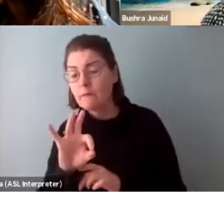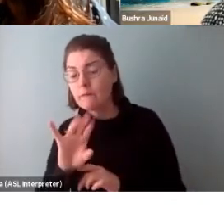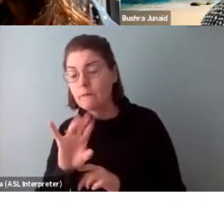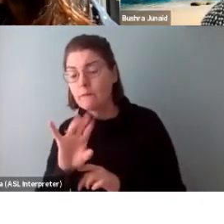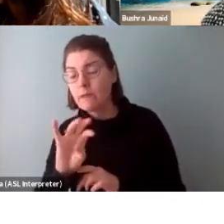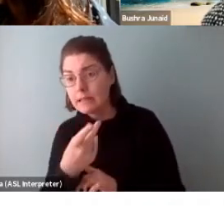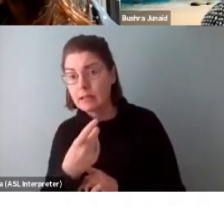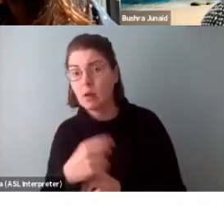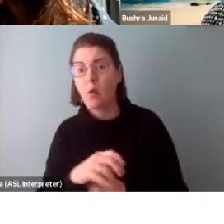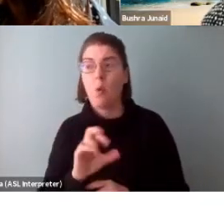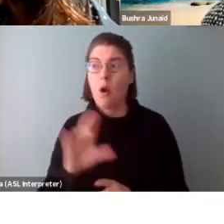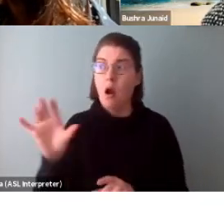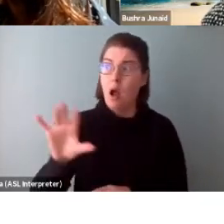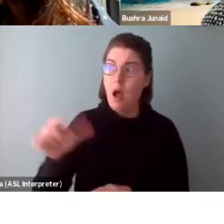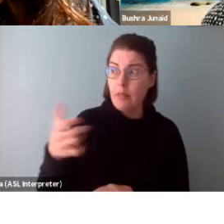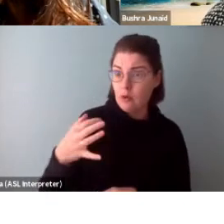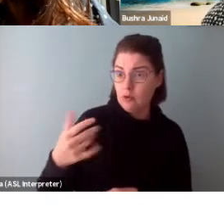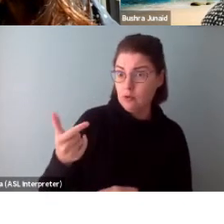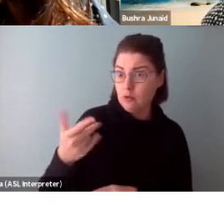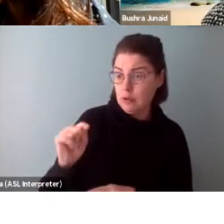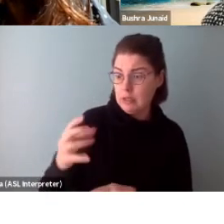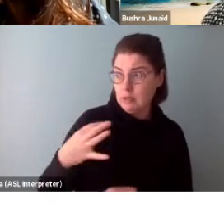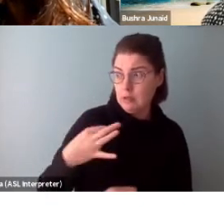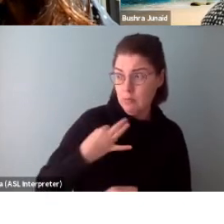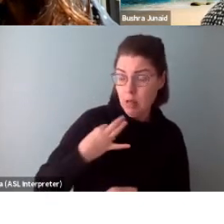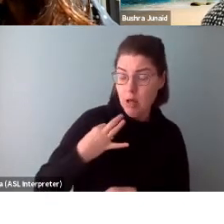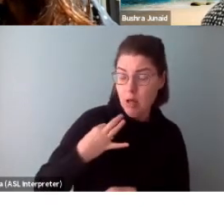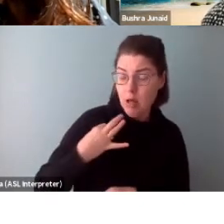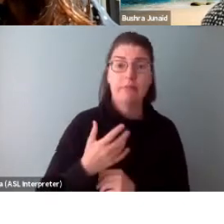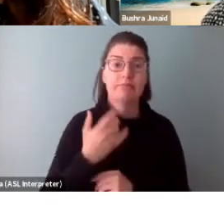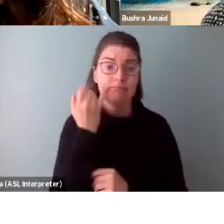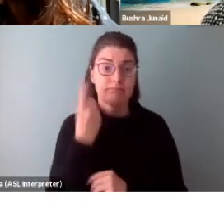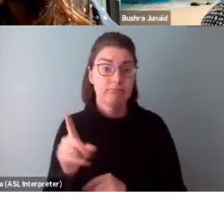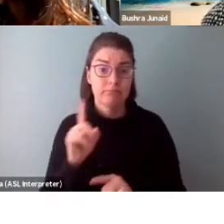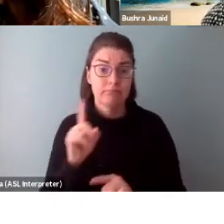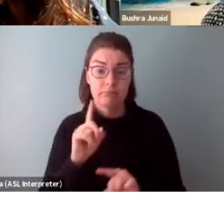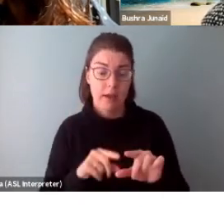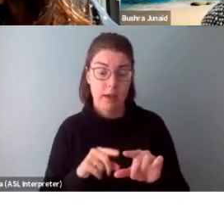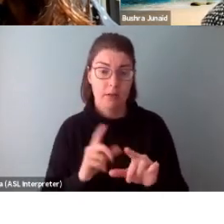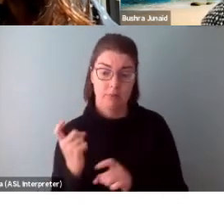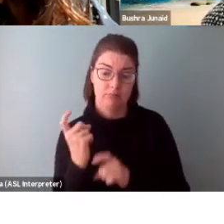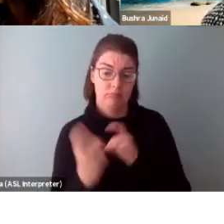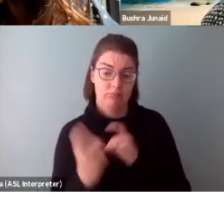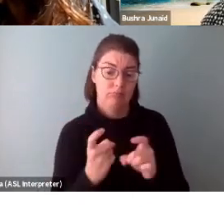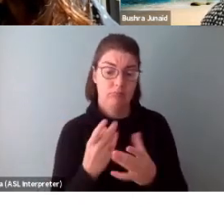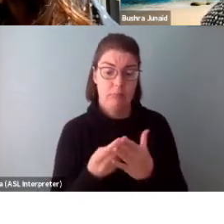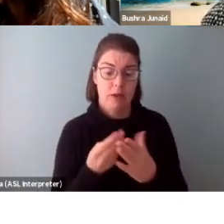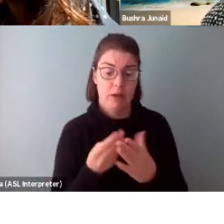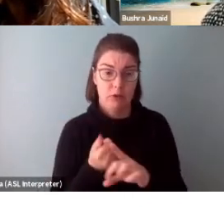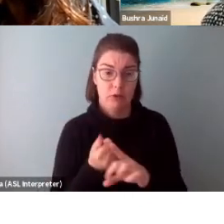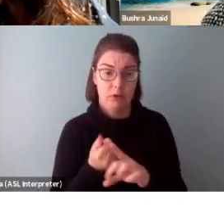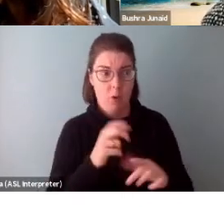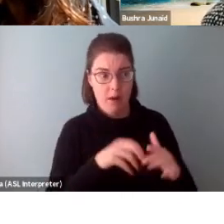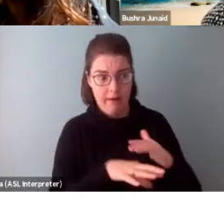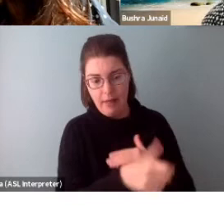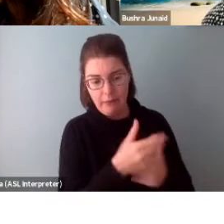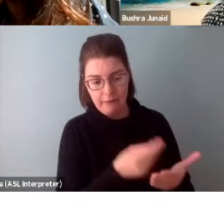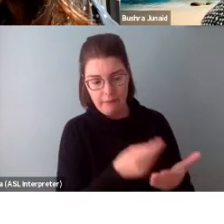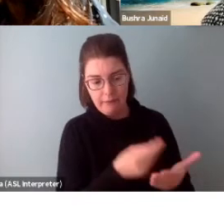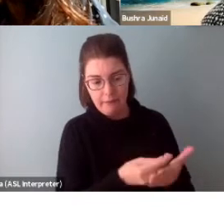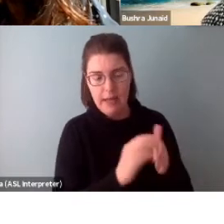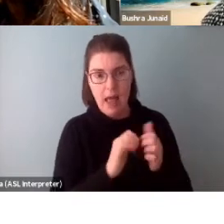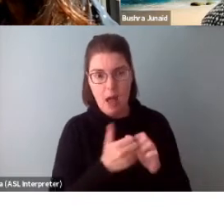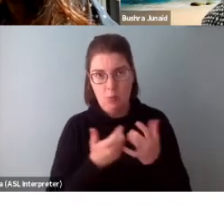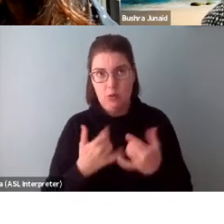And if you aren't able to contribute to the project or have access to other sources of funding, how will you continue to work